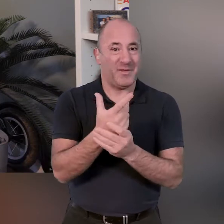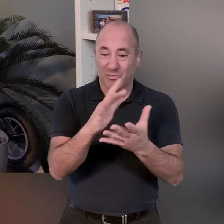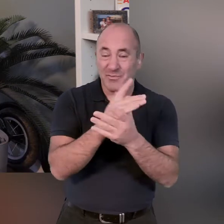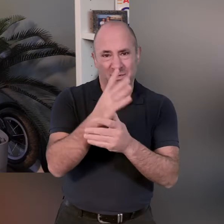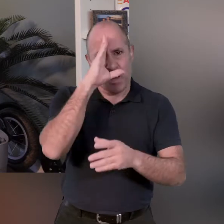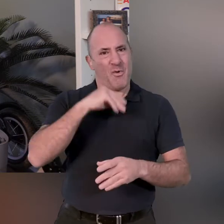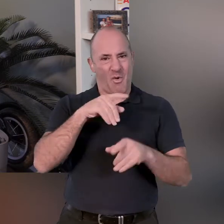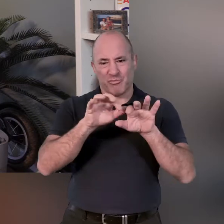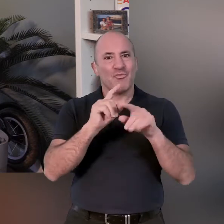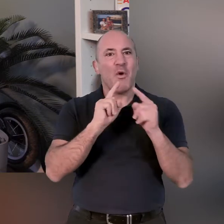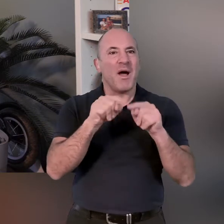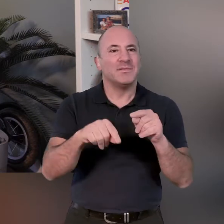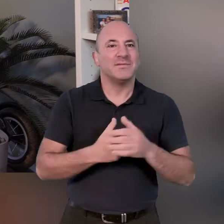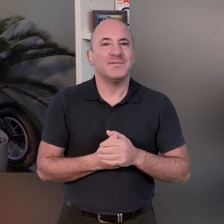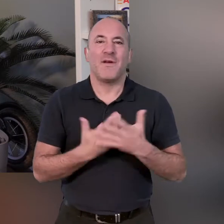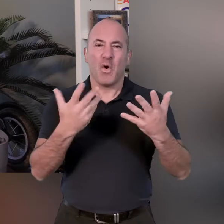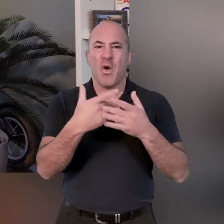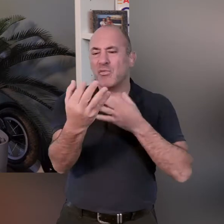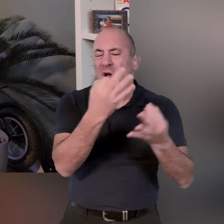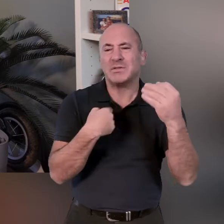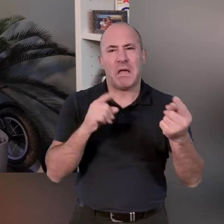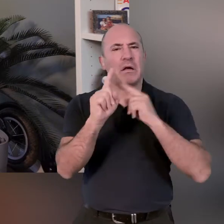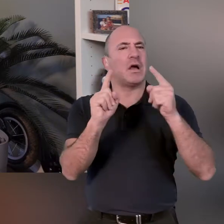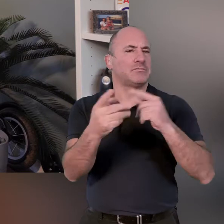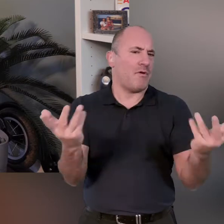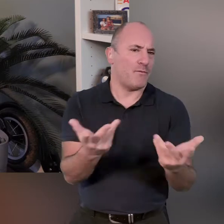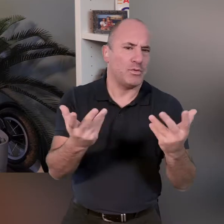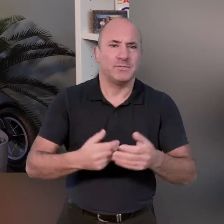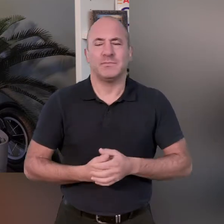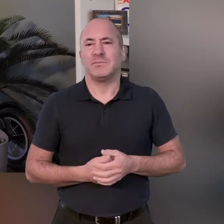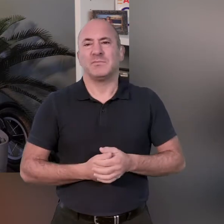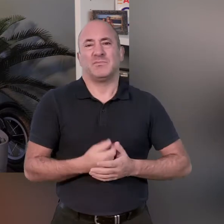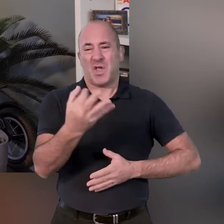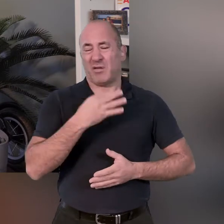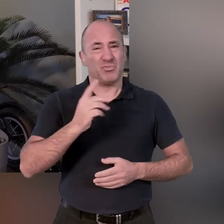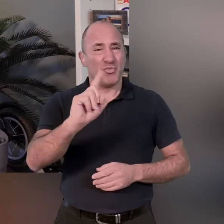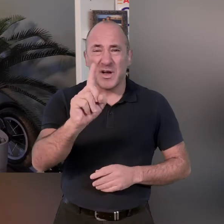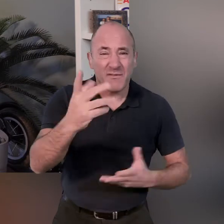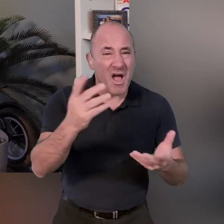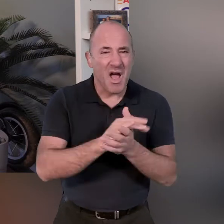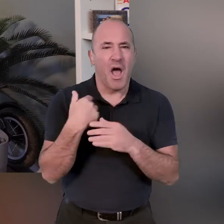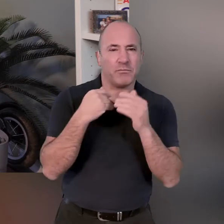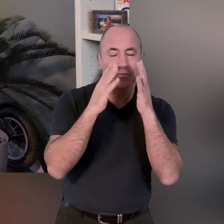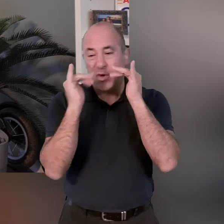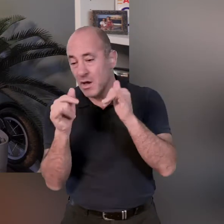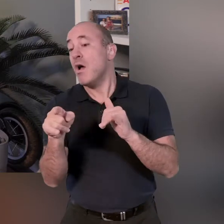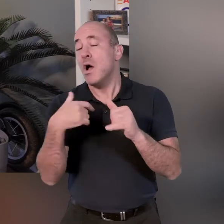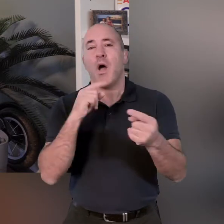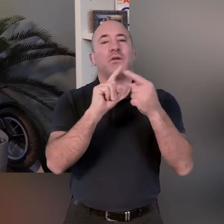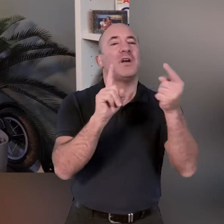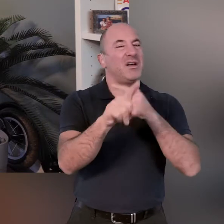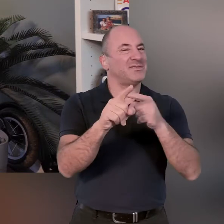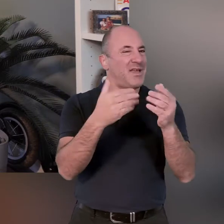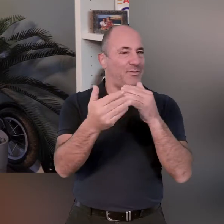if you have let me know in the comments as always i will be down there to answer any questions you have so please feel free to ask me anything i